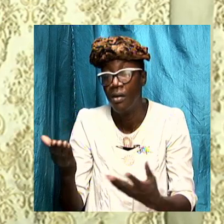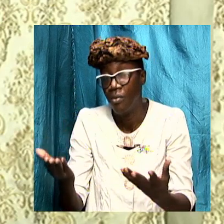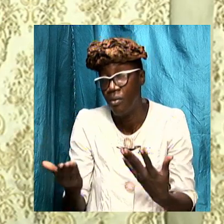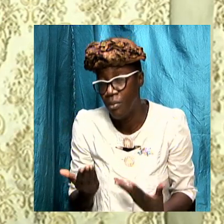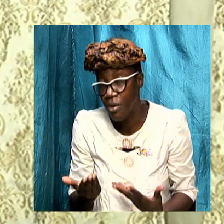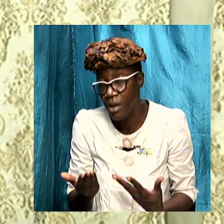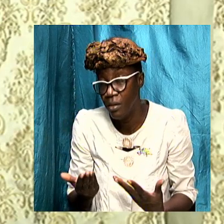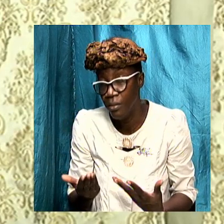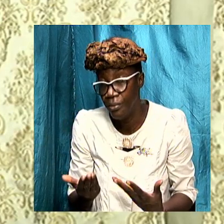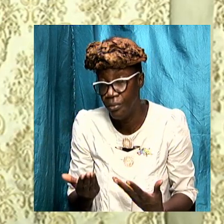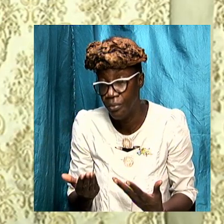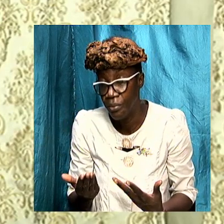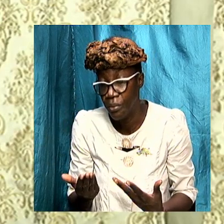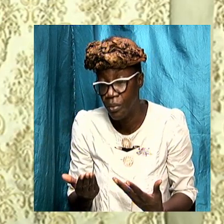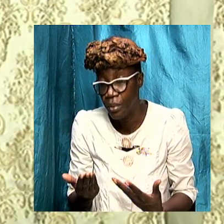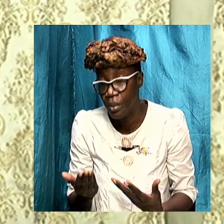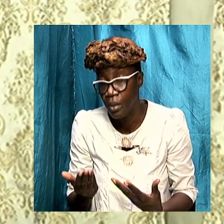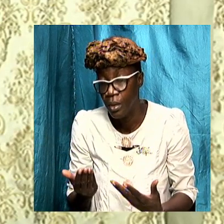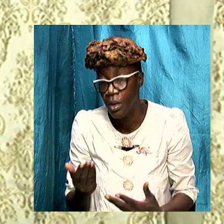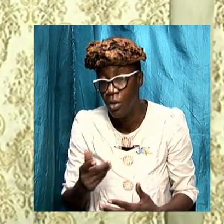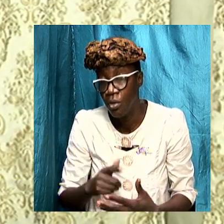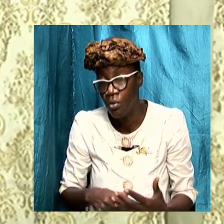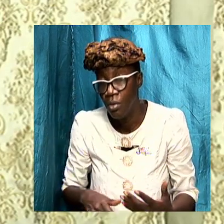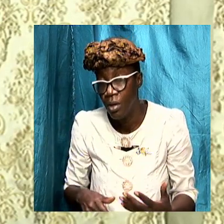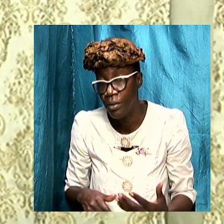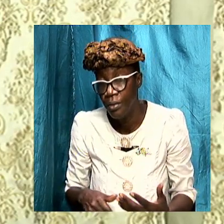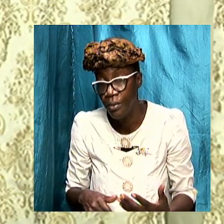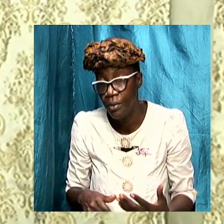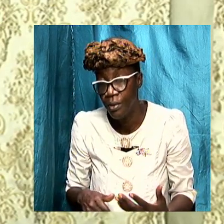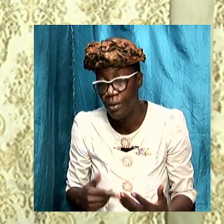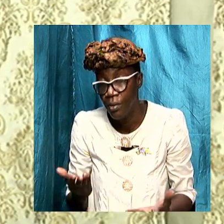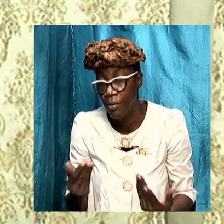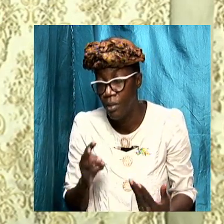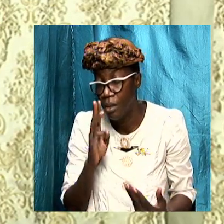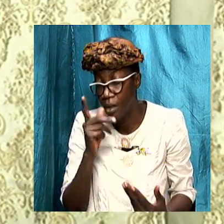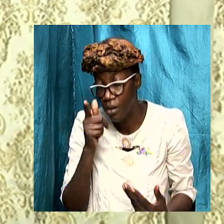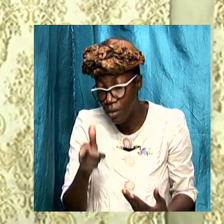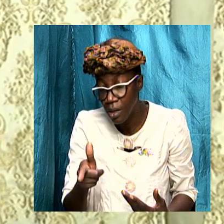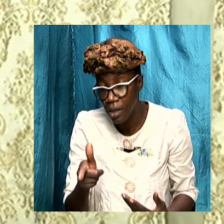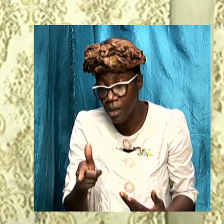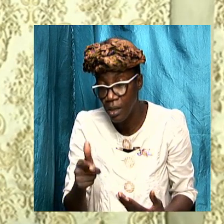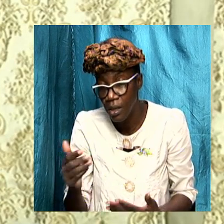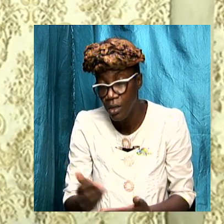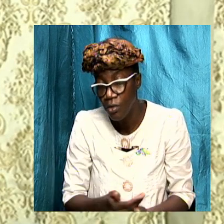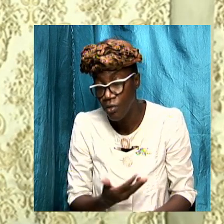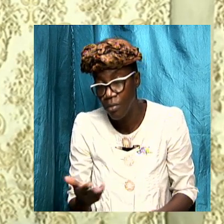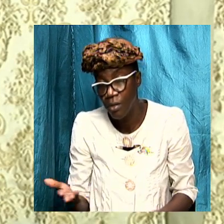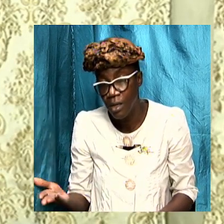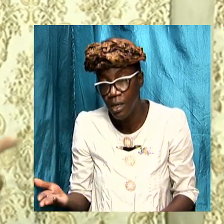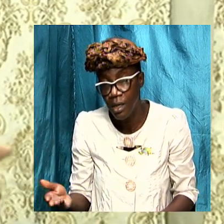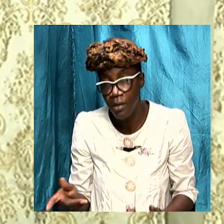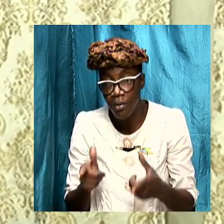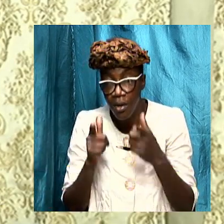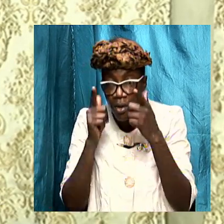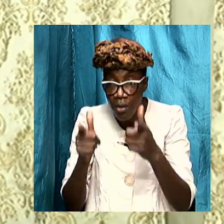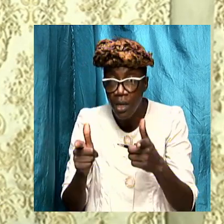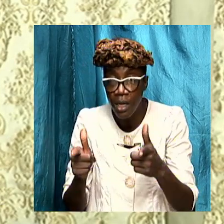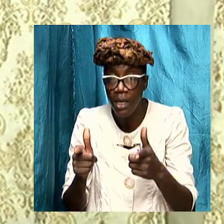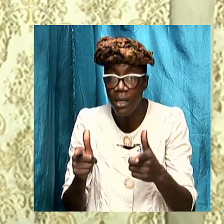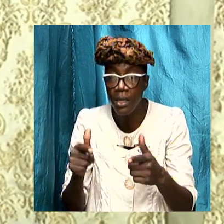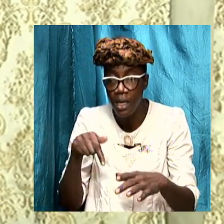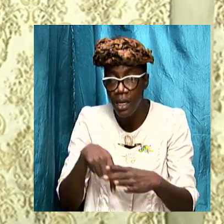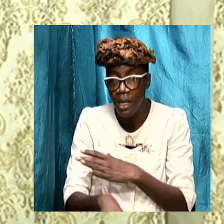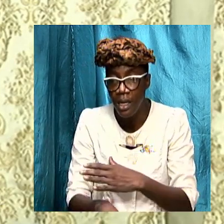usher us down to what we will be looking at or some of the things that we will be looking at